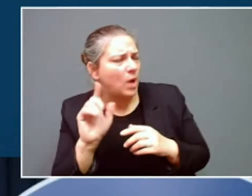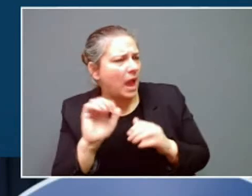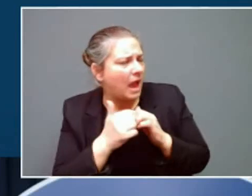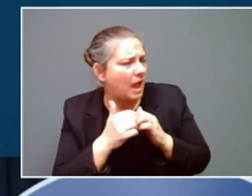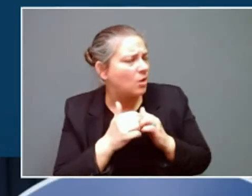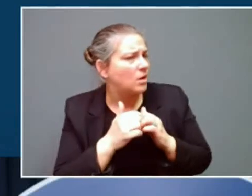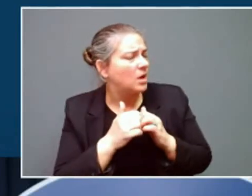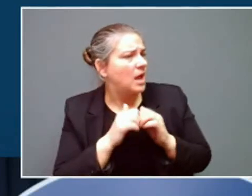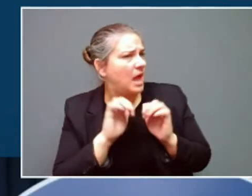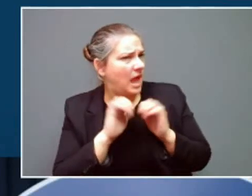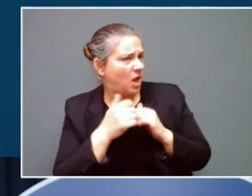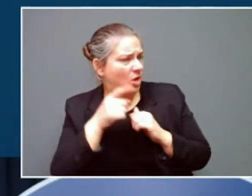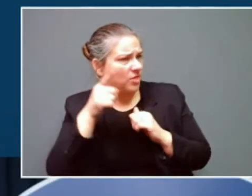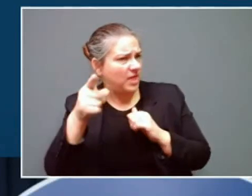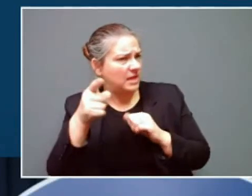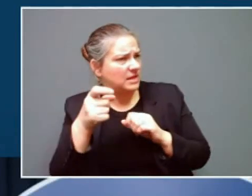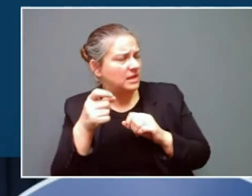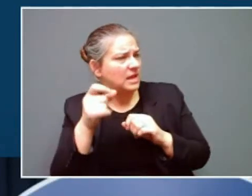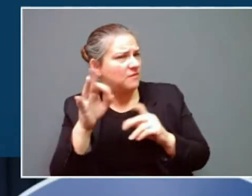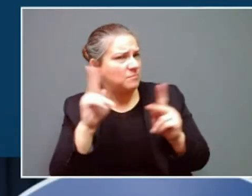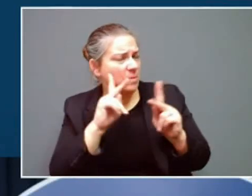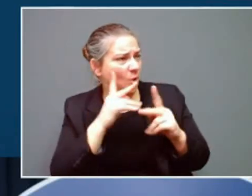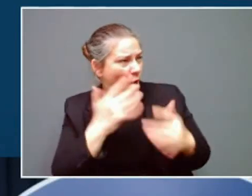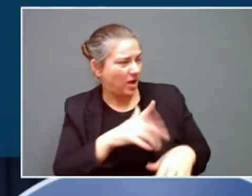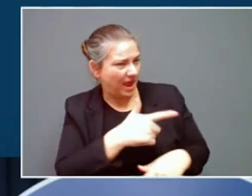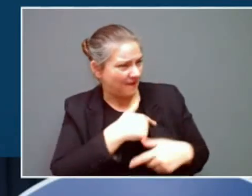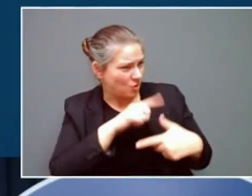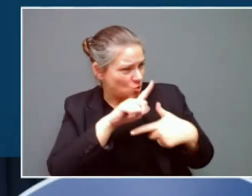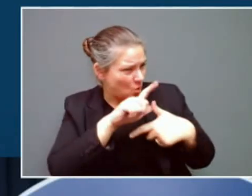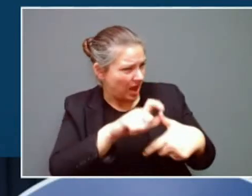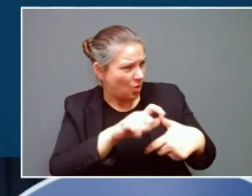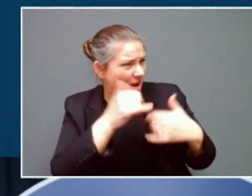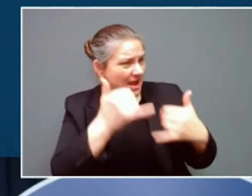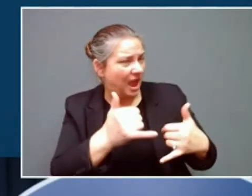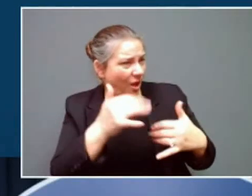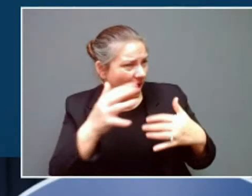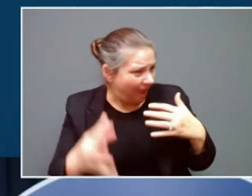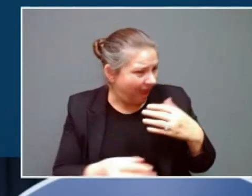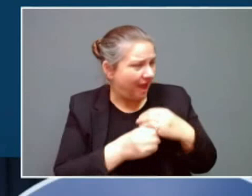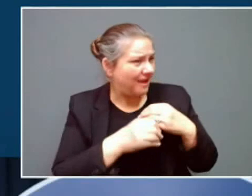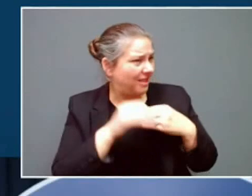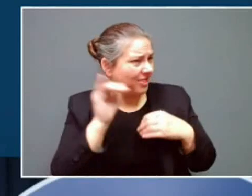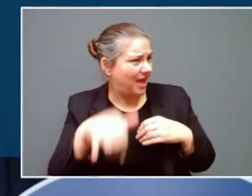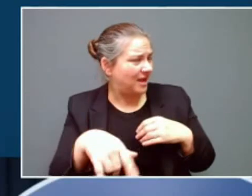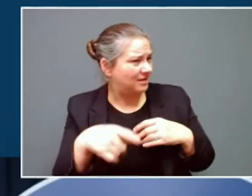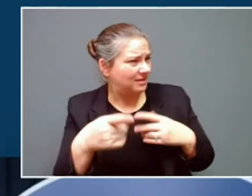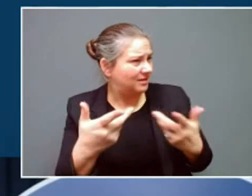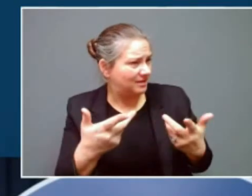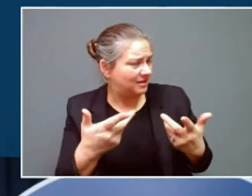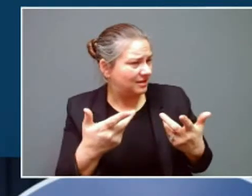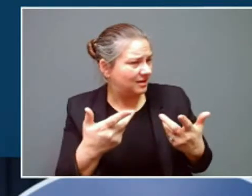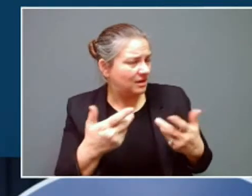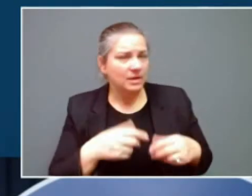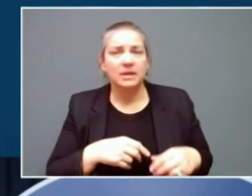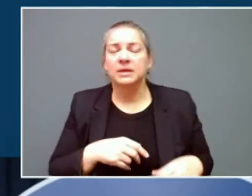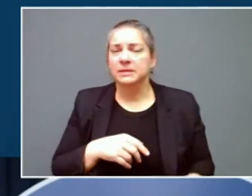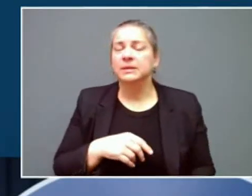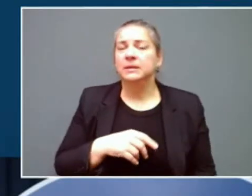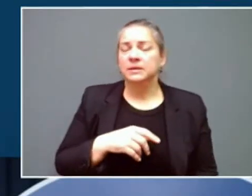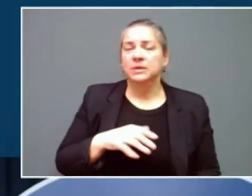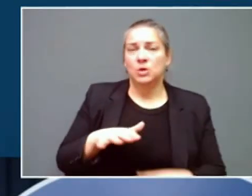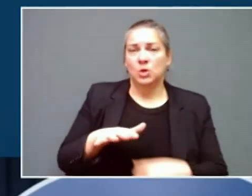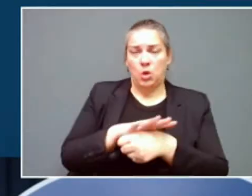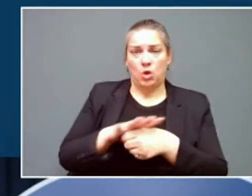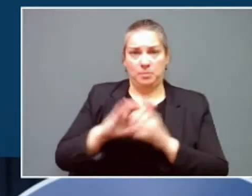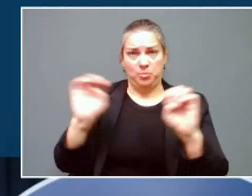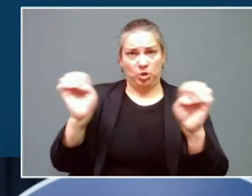those already affected by the tornadoes or any resources going to those folks? Thank you. So local emergency management